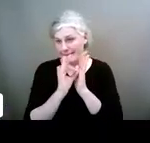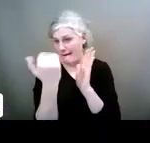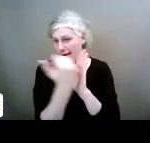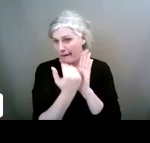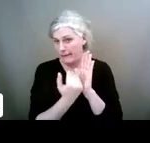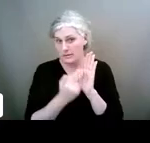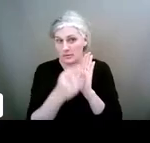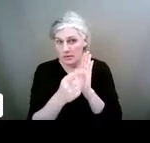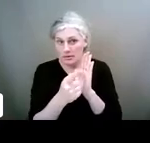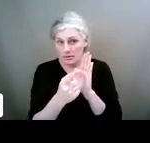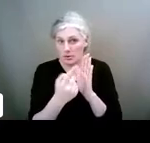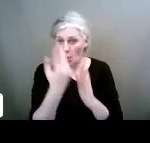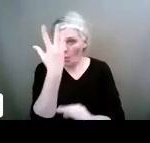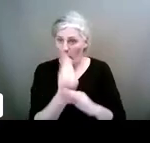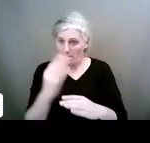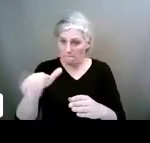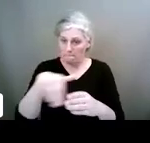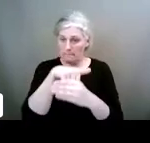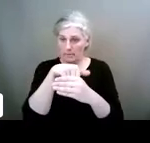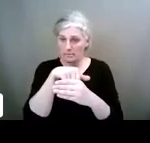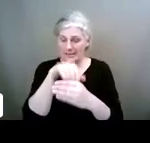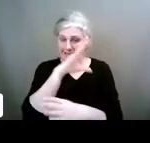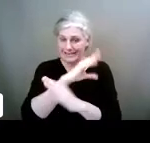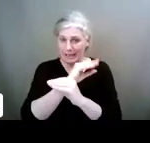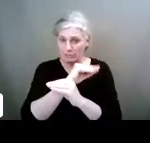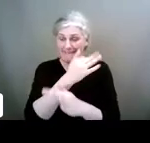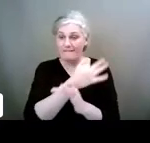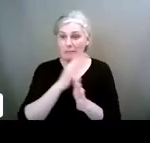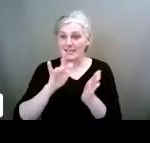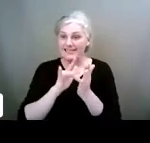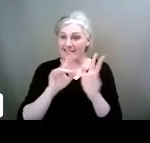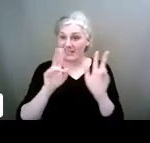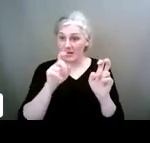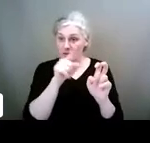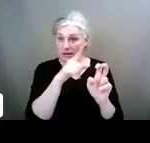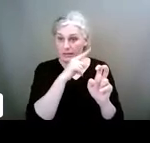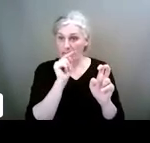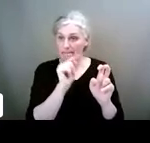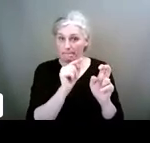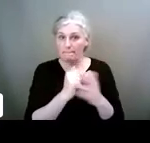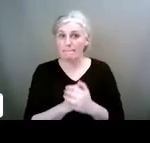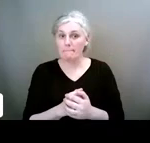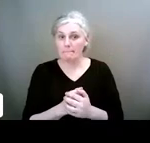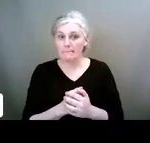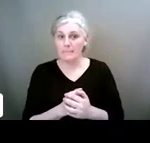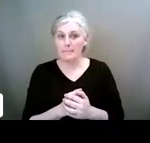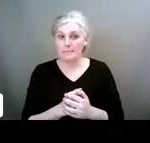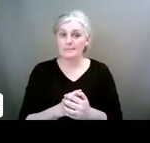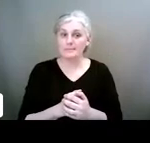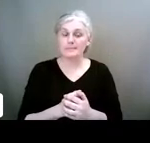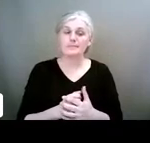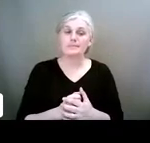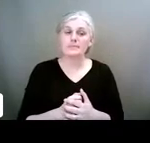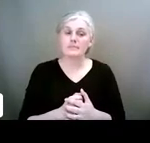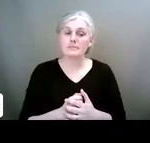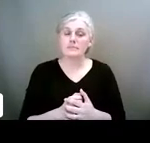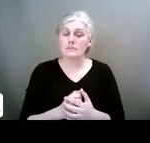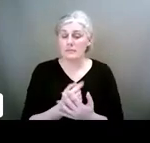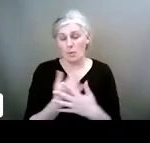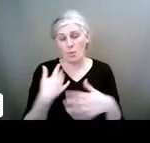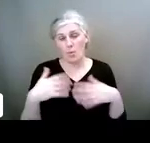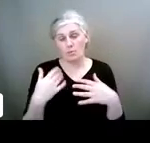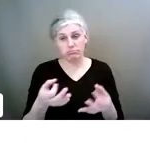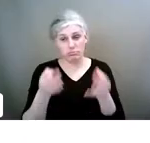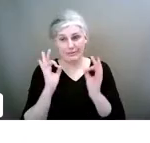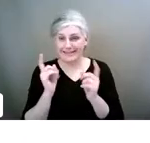It's in Snapchat. Snapchat, the family center. You know. And they give really great